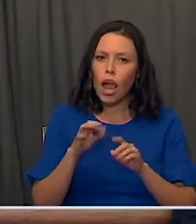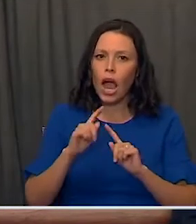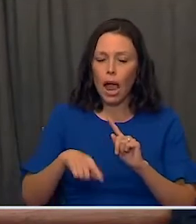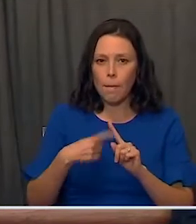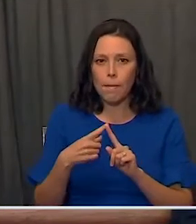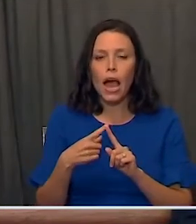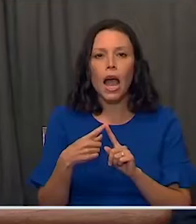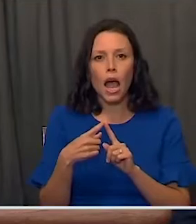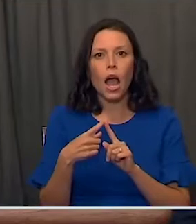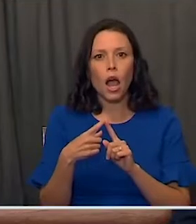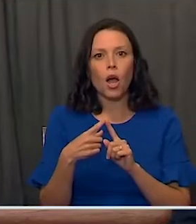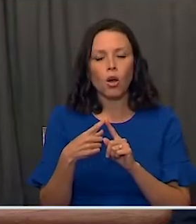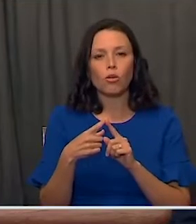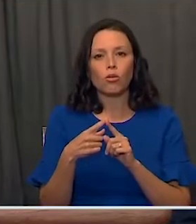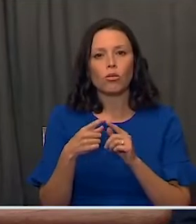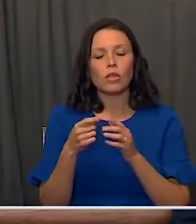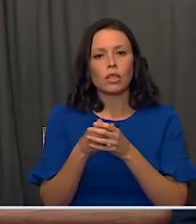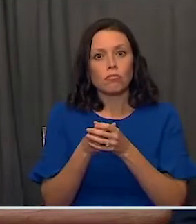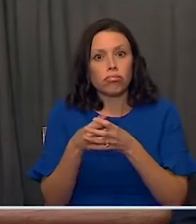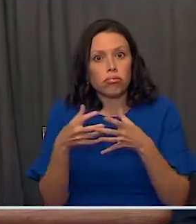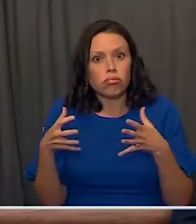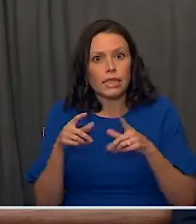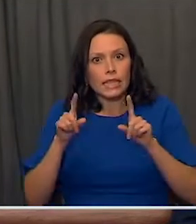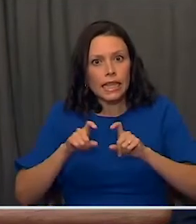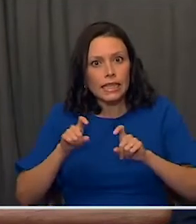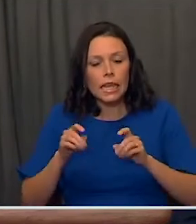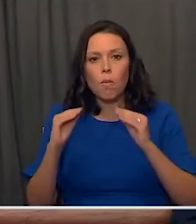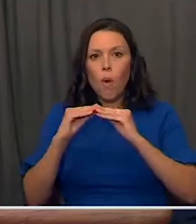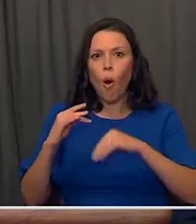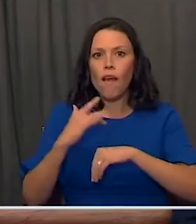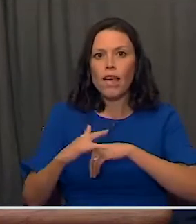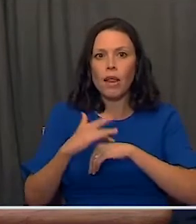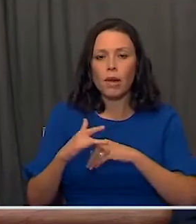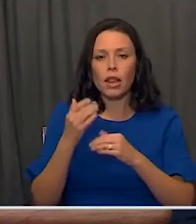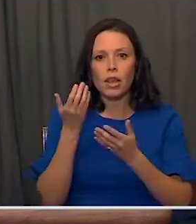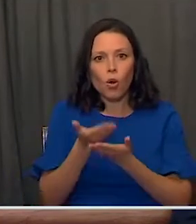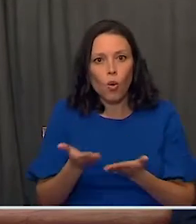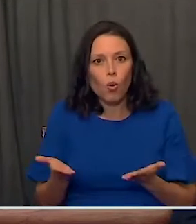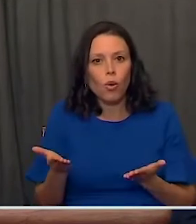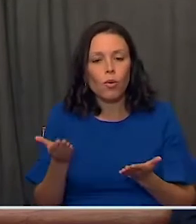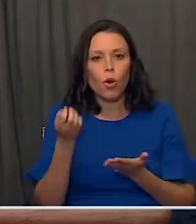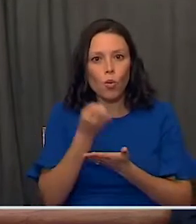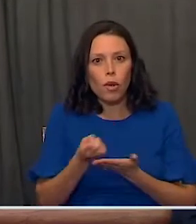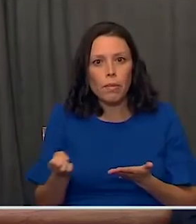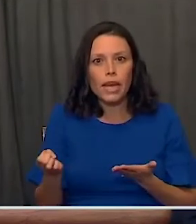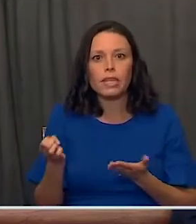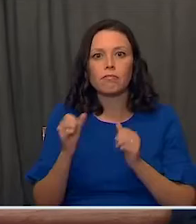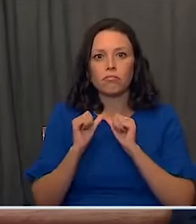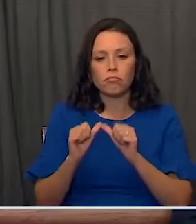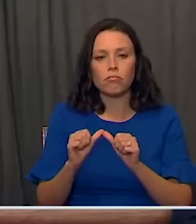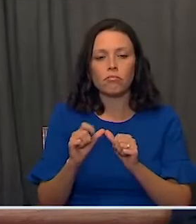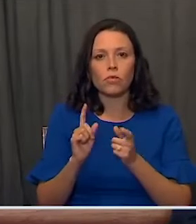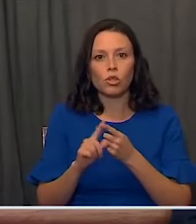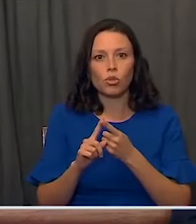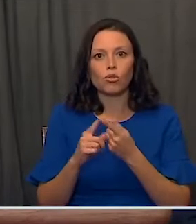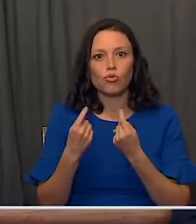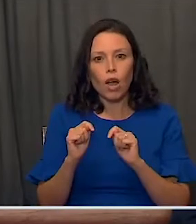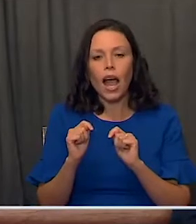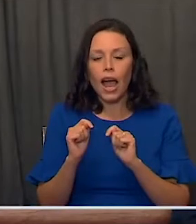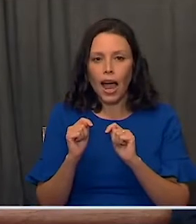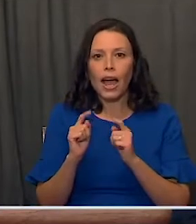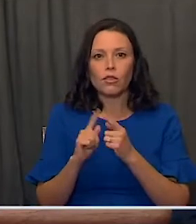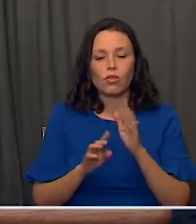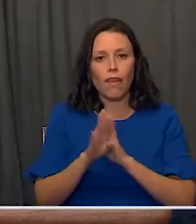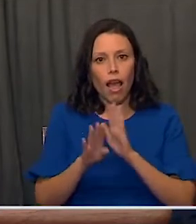about the expansion of testing, the availability of supplies, and our ongoing efforts to continue to drive forward